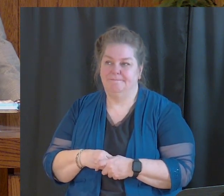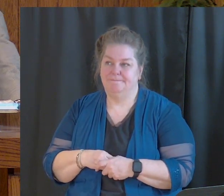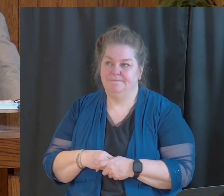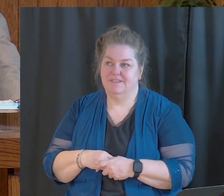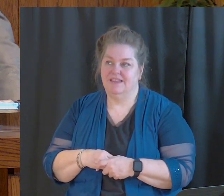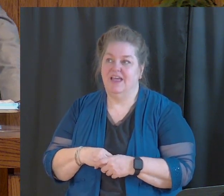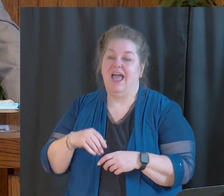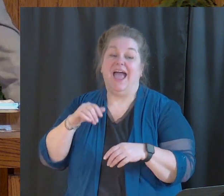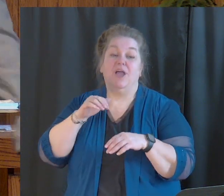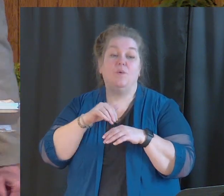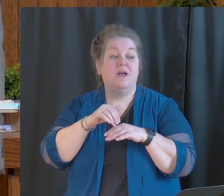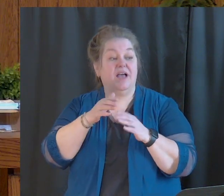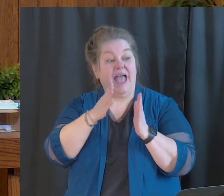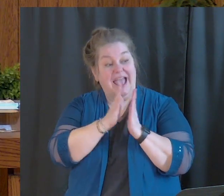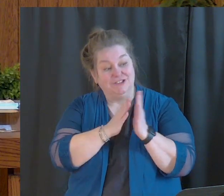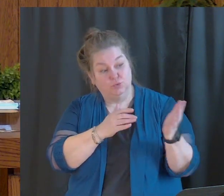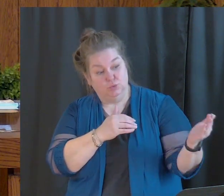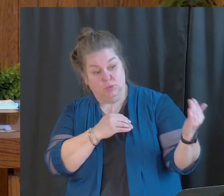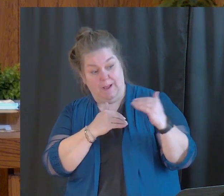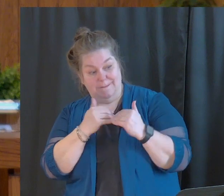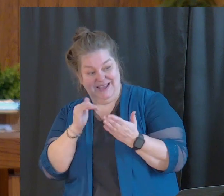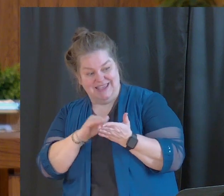And I believe that we do the same thing.